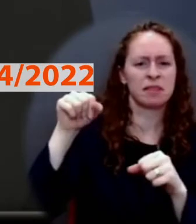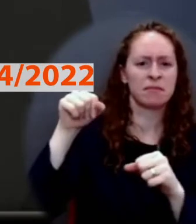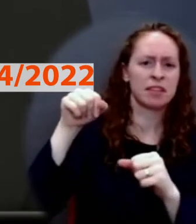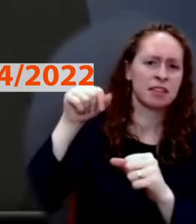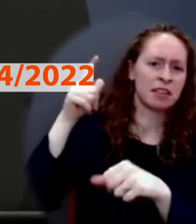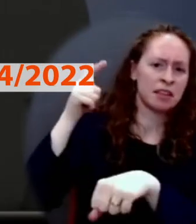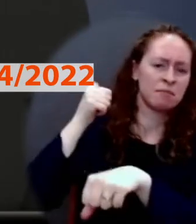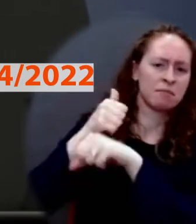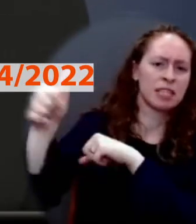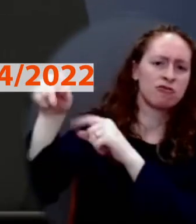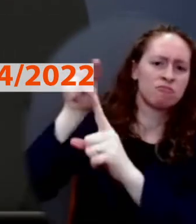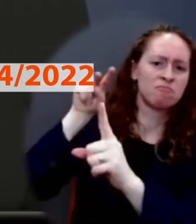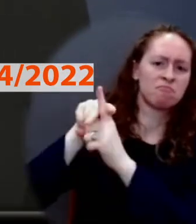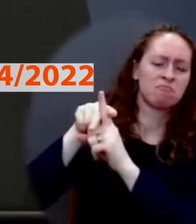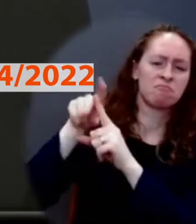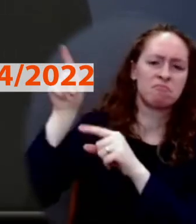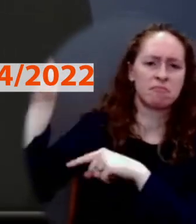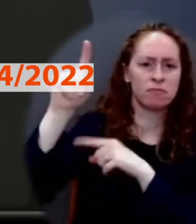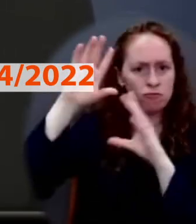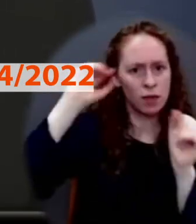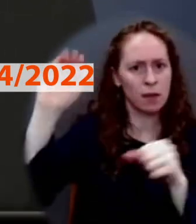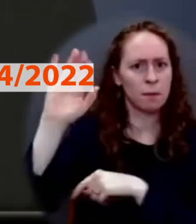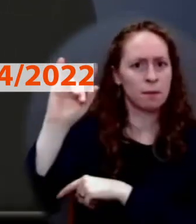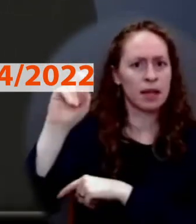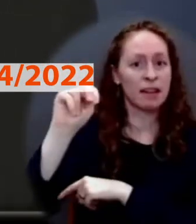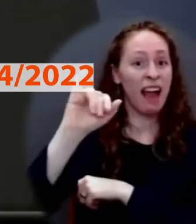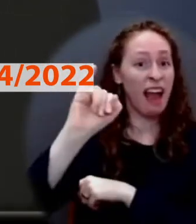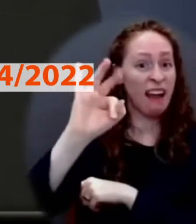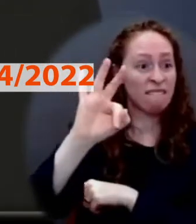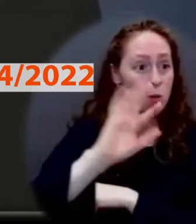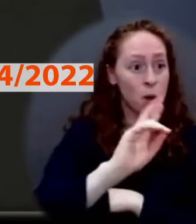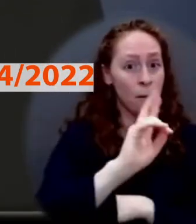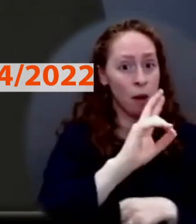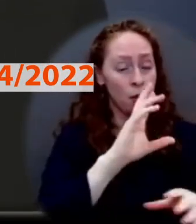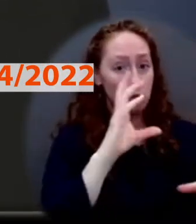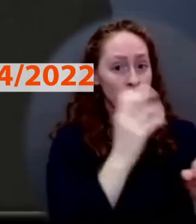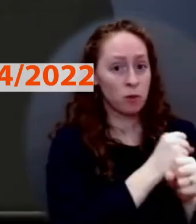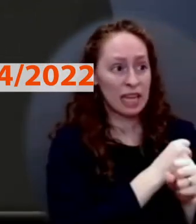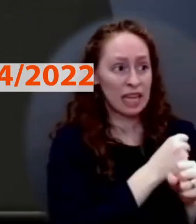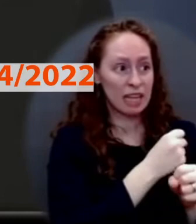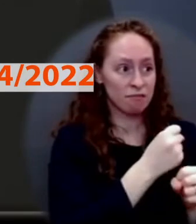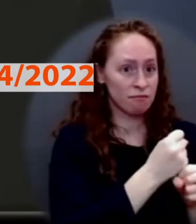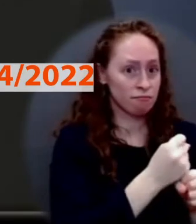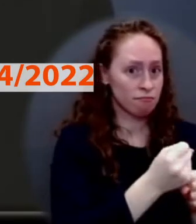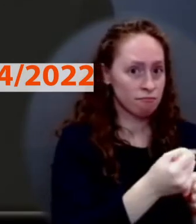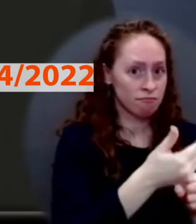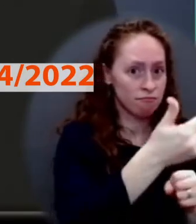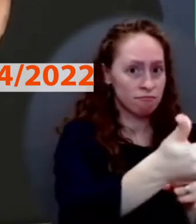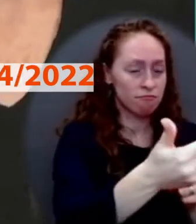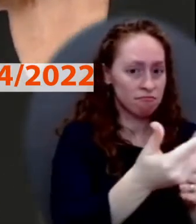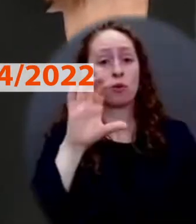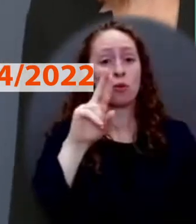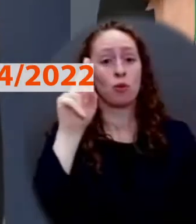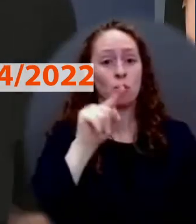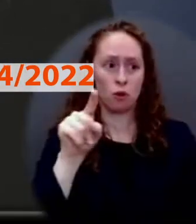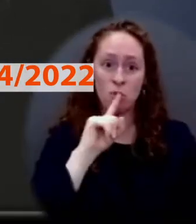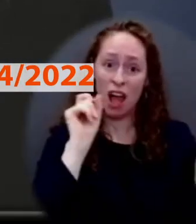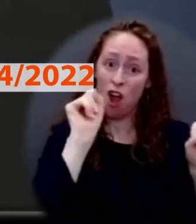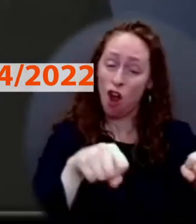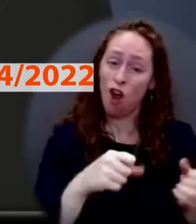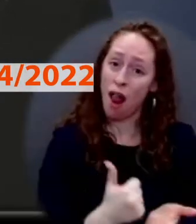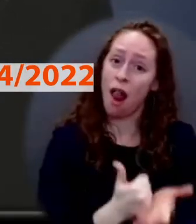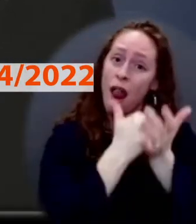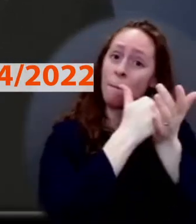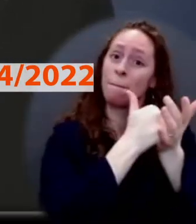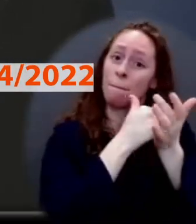Cruz can work with us on getting something done on comprehensive immigration reform and putting in place measures that will help to the border